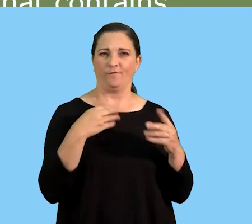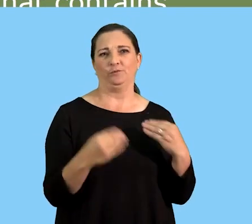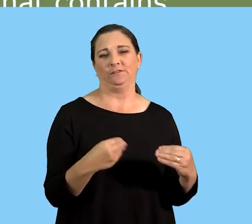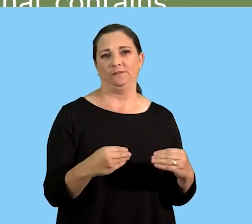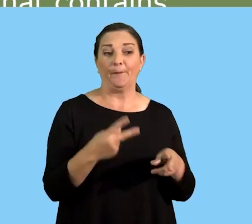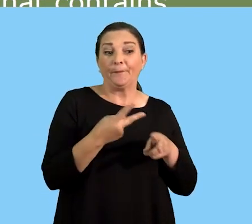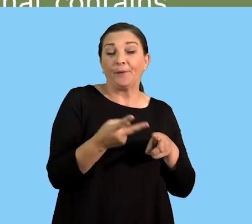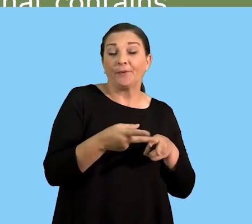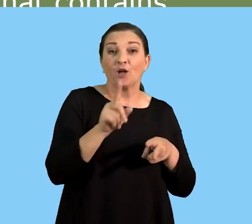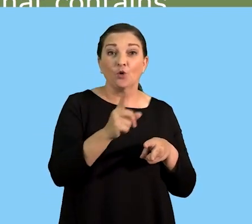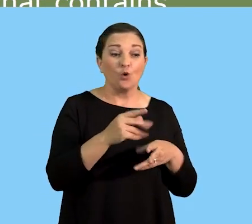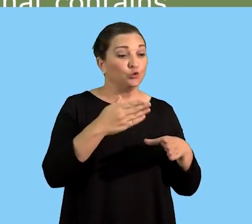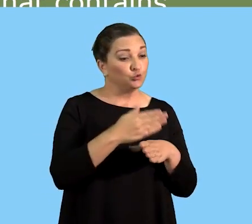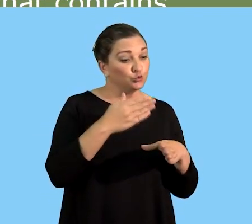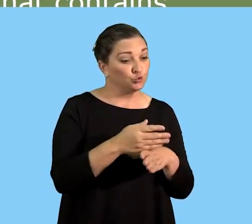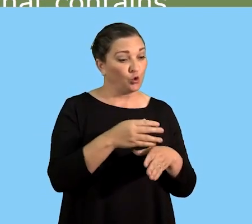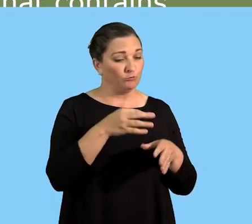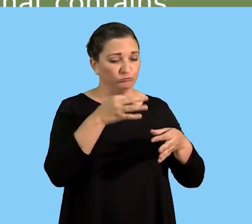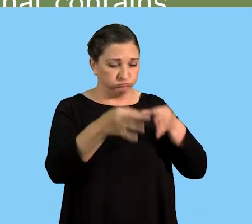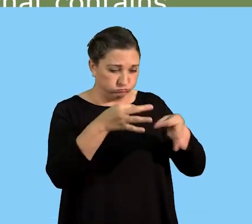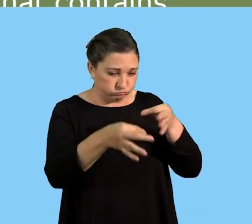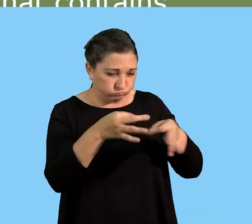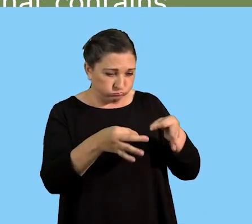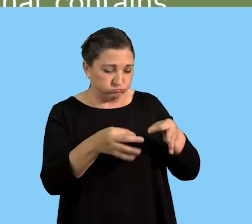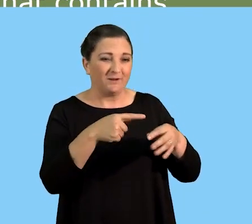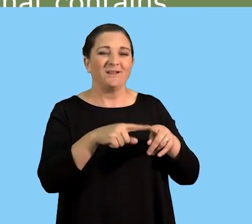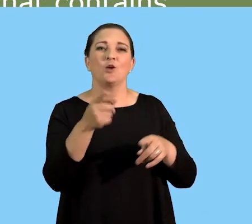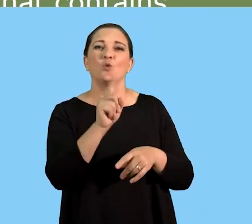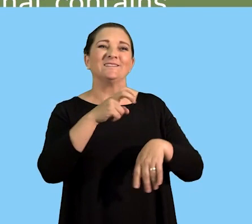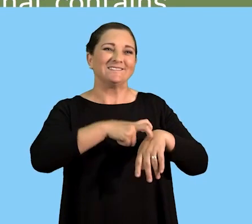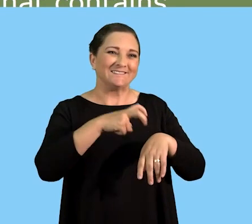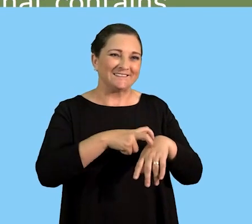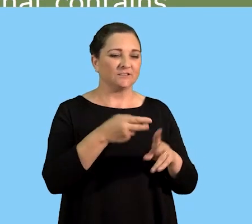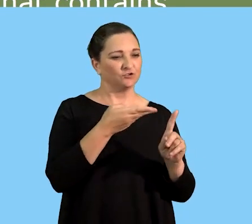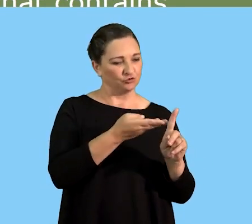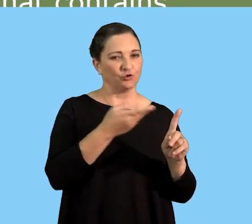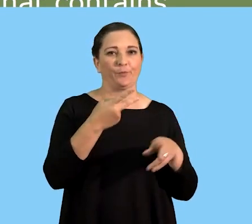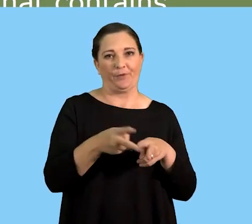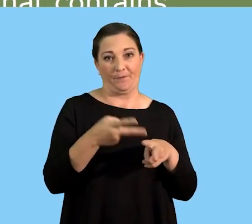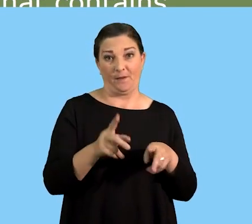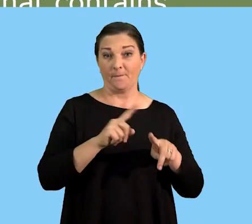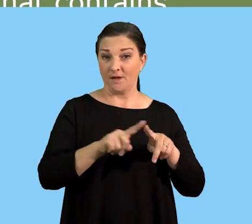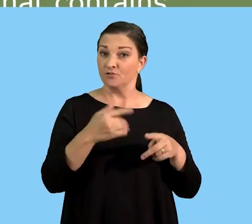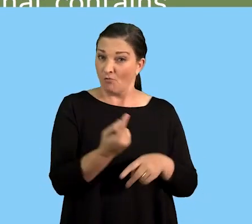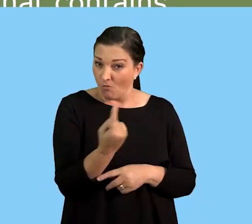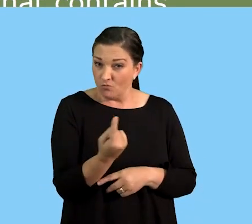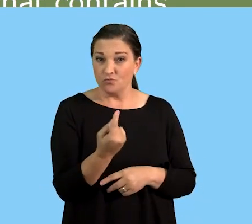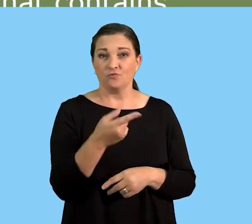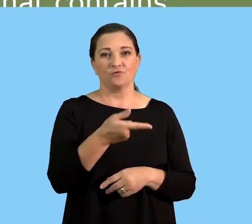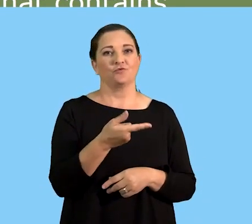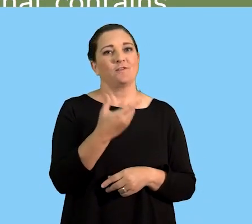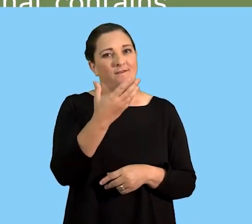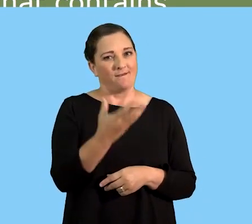and the job specification. She also prepared an advertisement that contains relevant